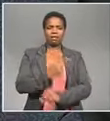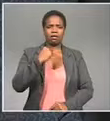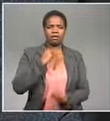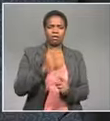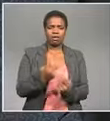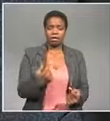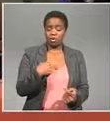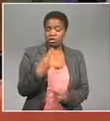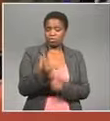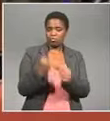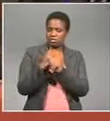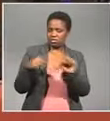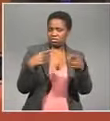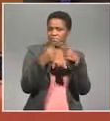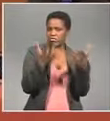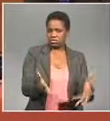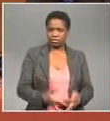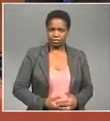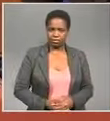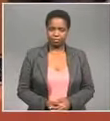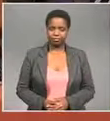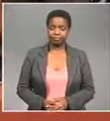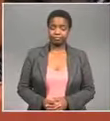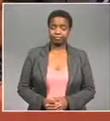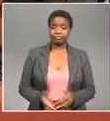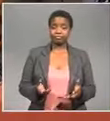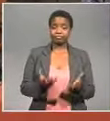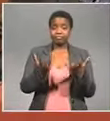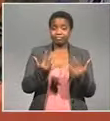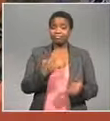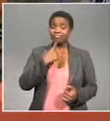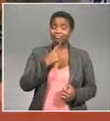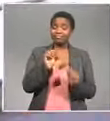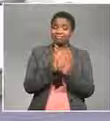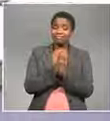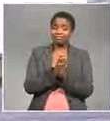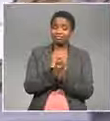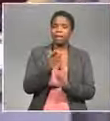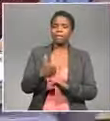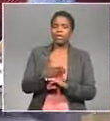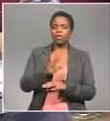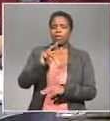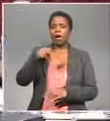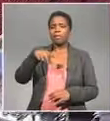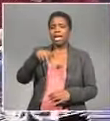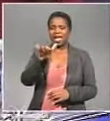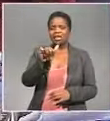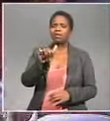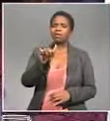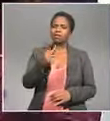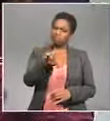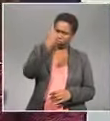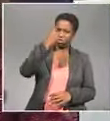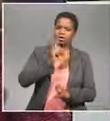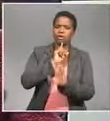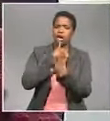over the last few years The inquiry has now formally requested Abrams to appear and respond to Hofmeyer's claims